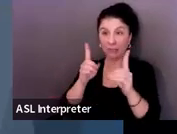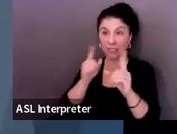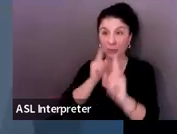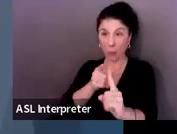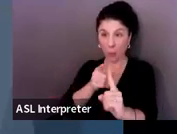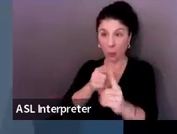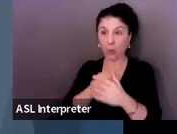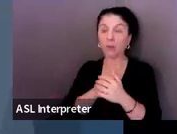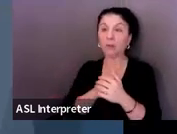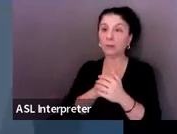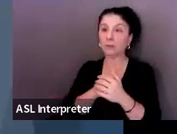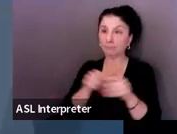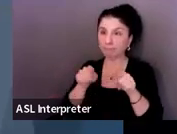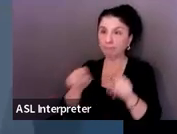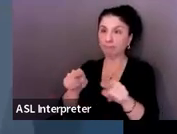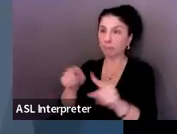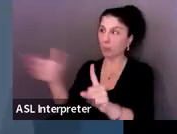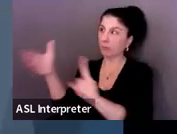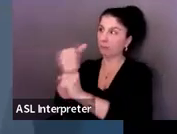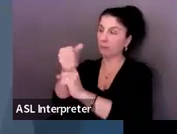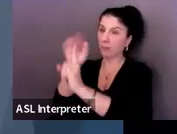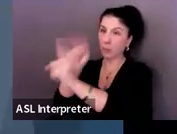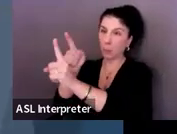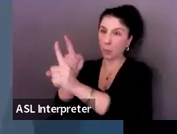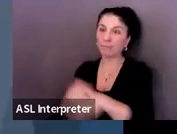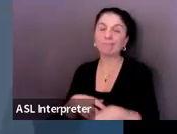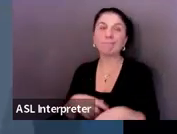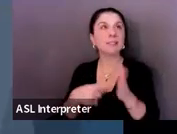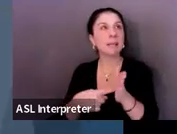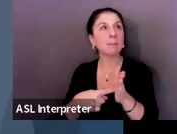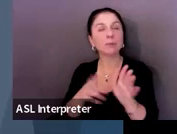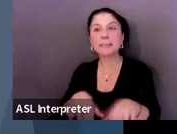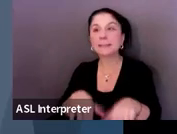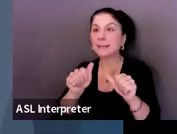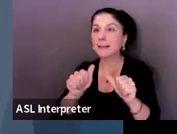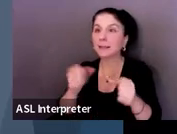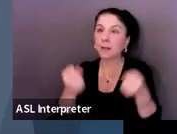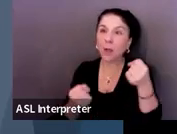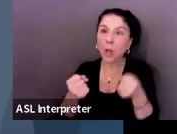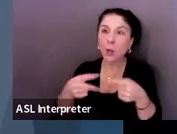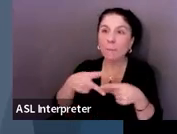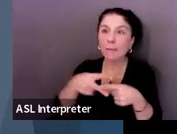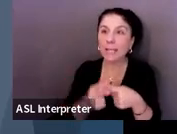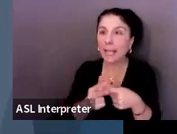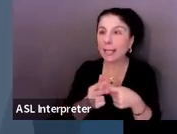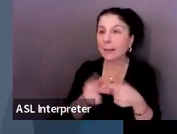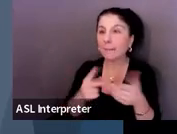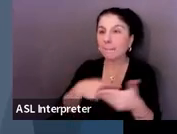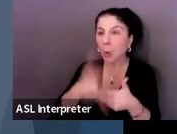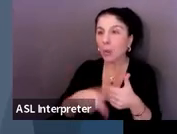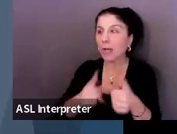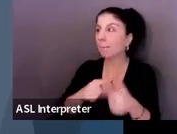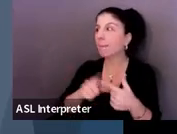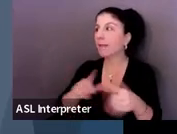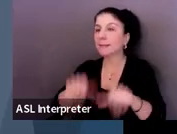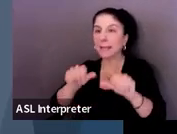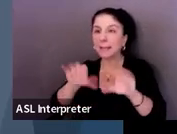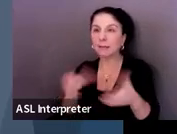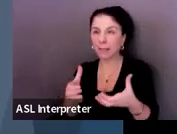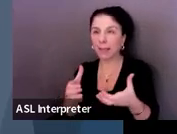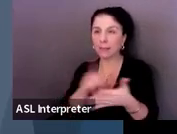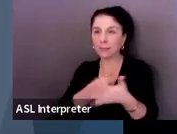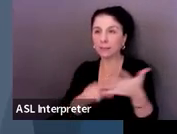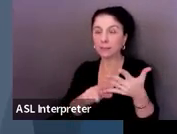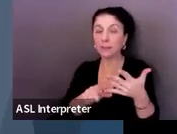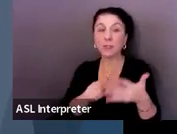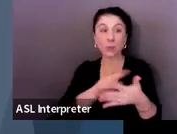doing a auto mechanic program or studying auto mechanics, something like that. So those should just be linked or